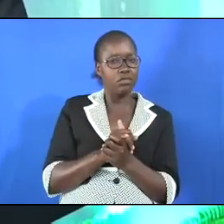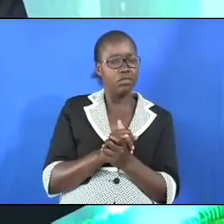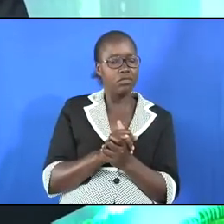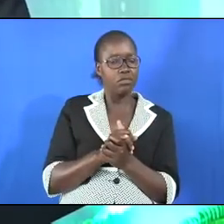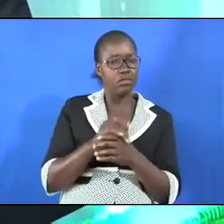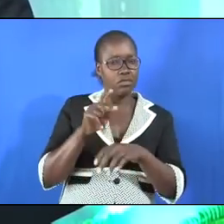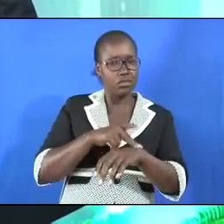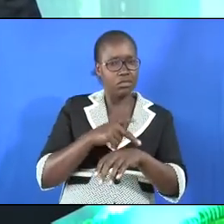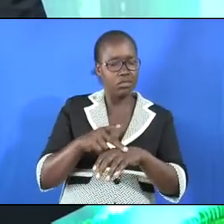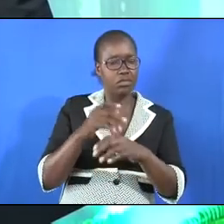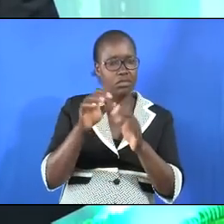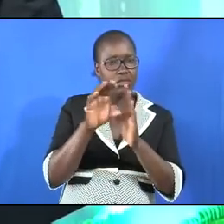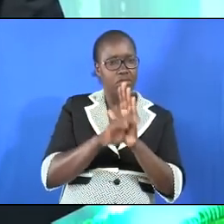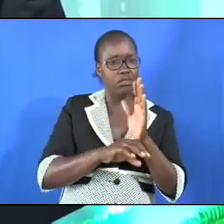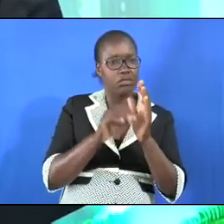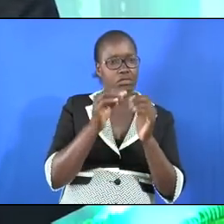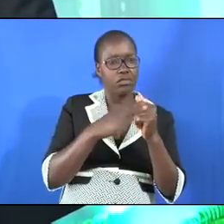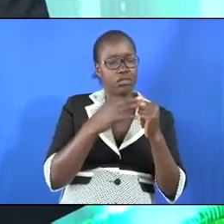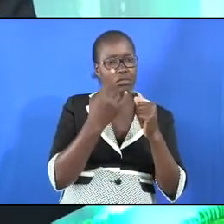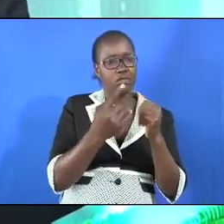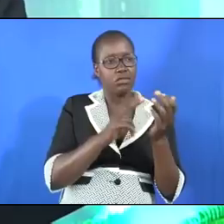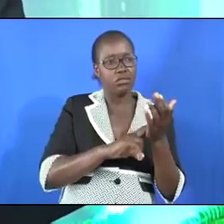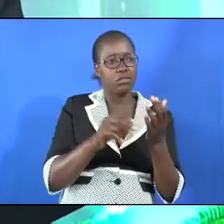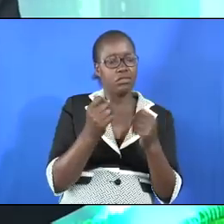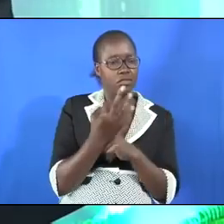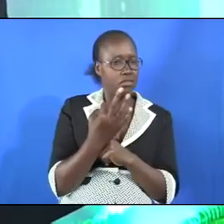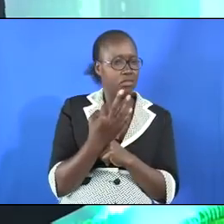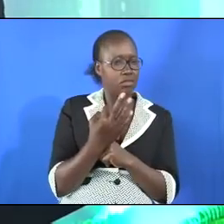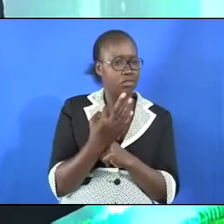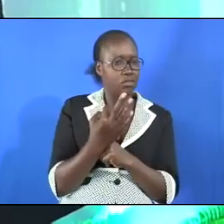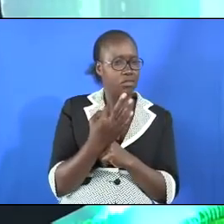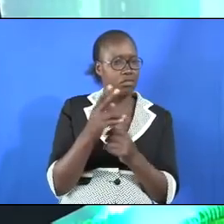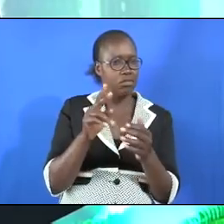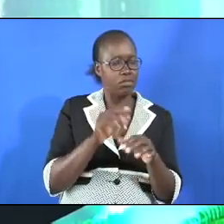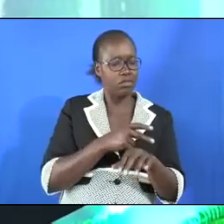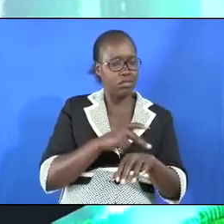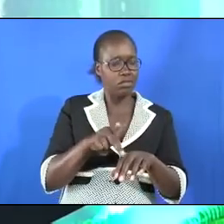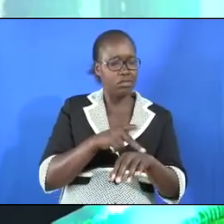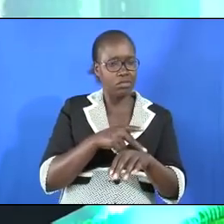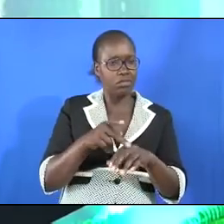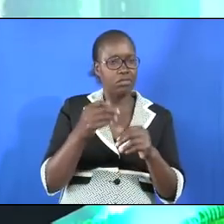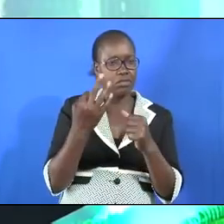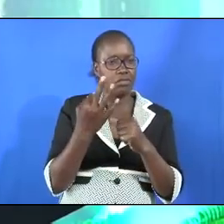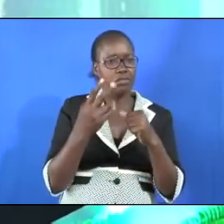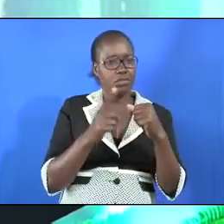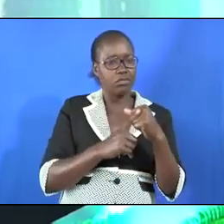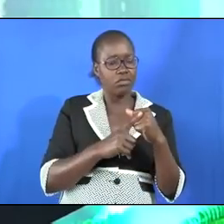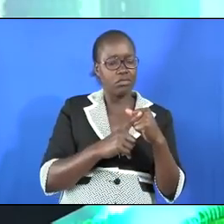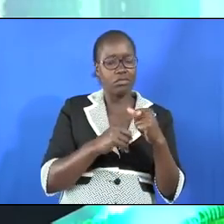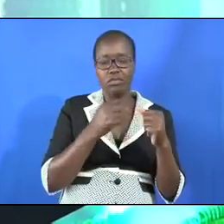chapter 81 verse 13 Psalms 81 verse 13